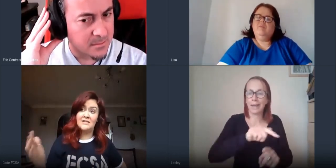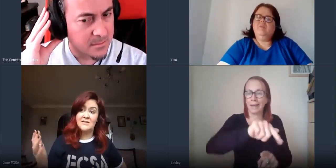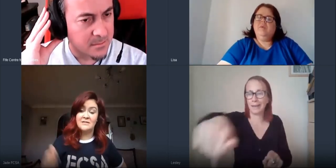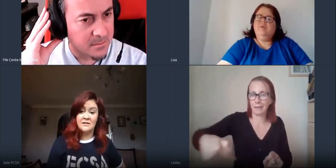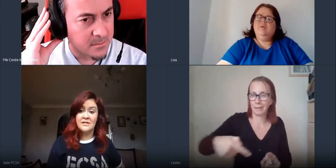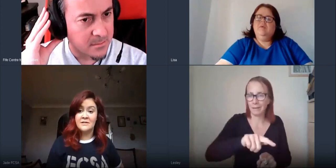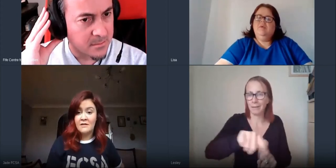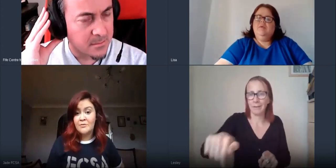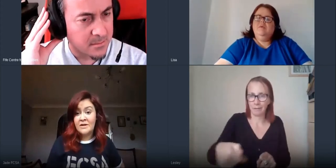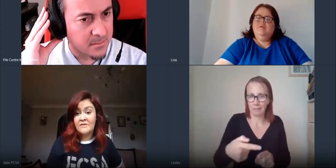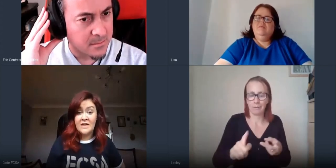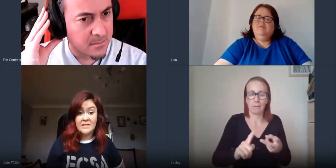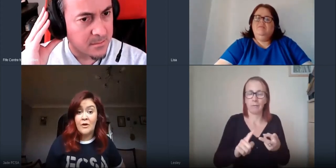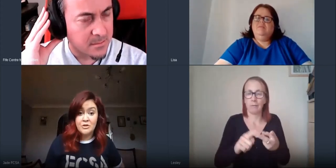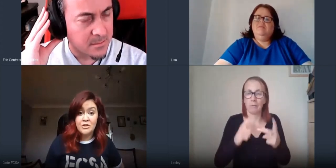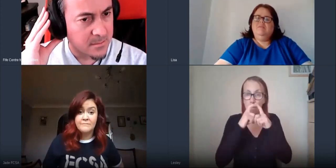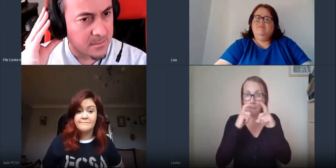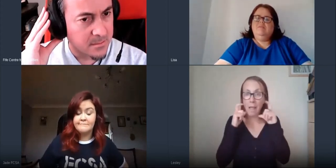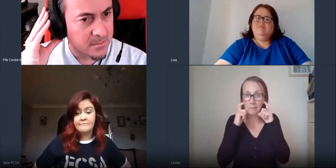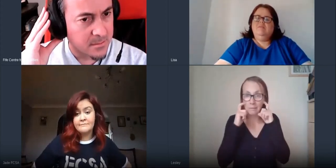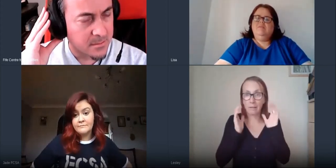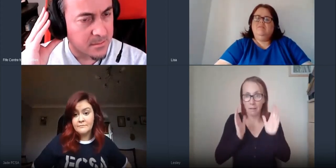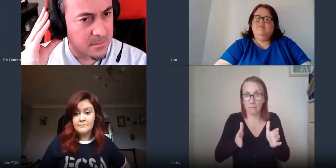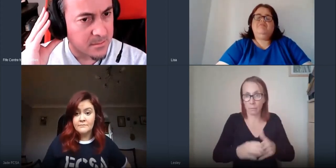can sit and study in the library if that helps you